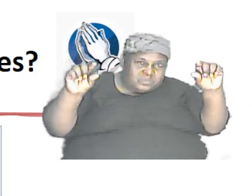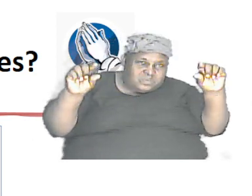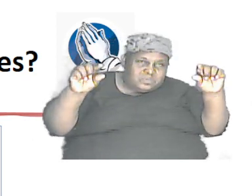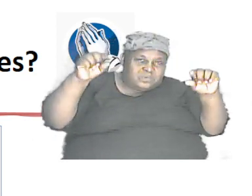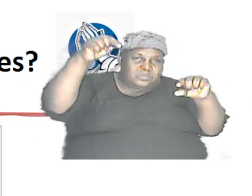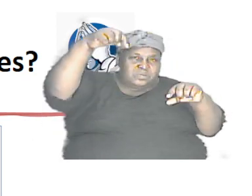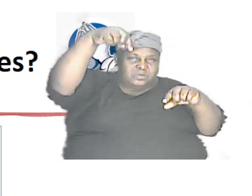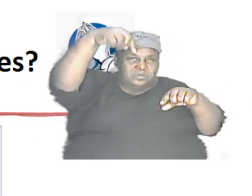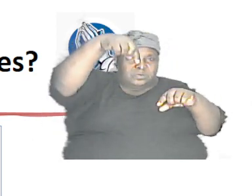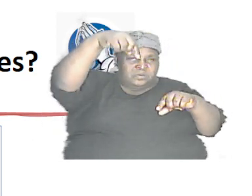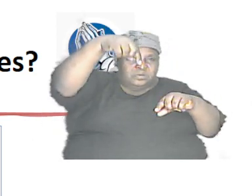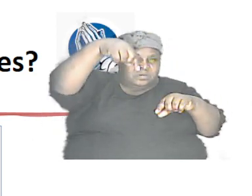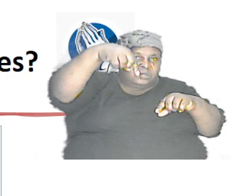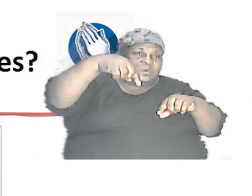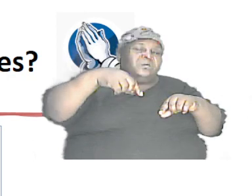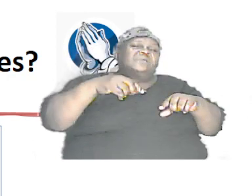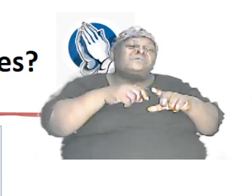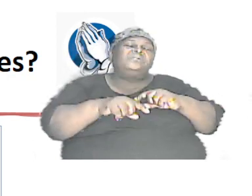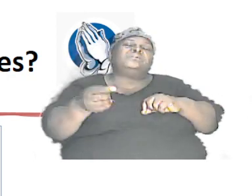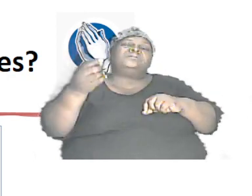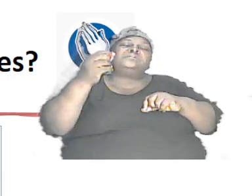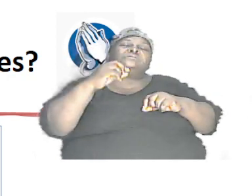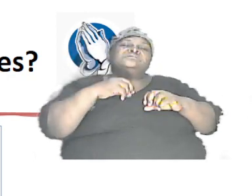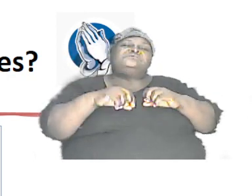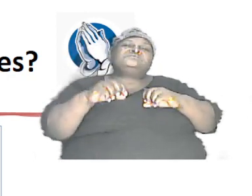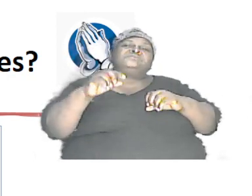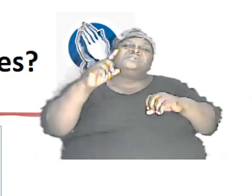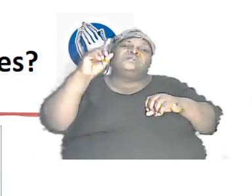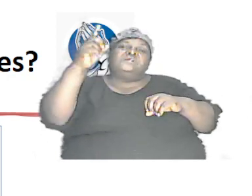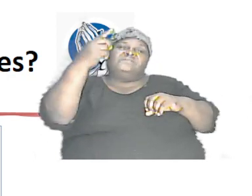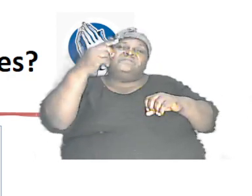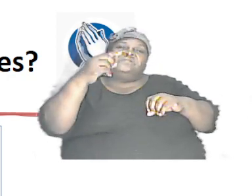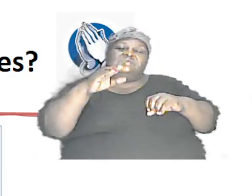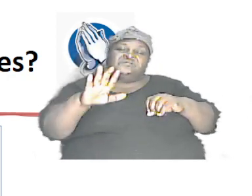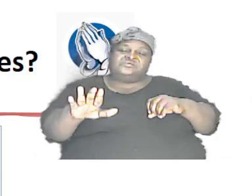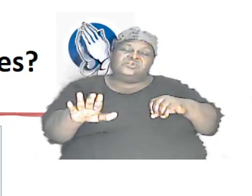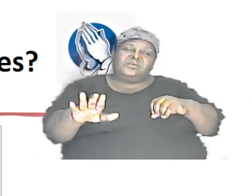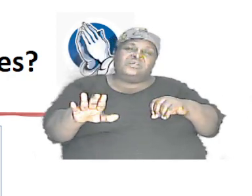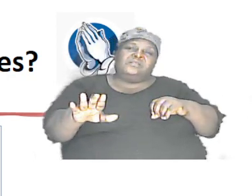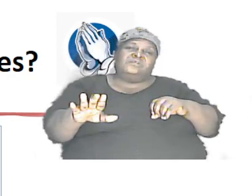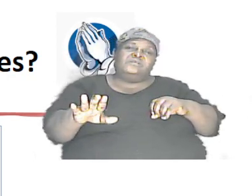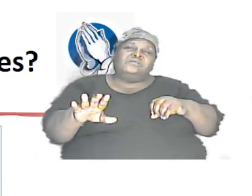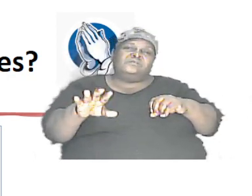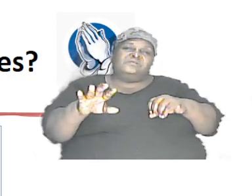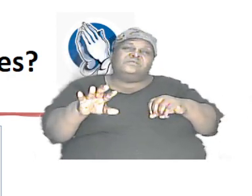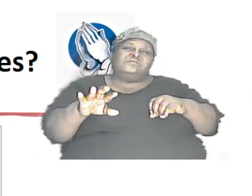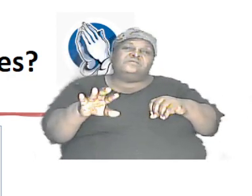is the offspring let us say the first child that they have now